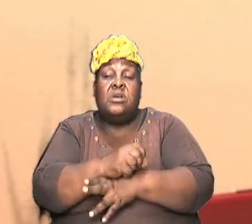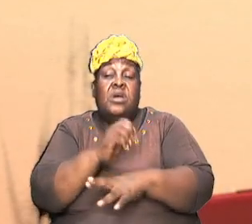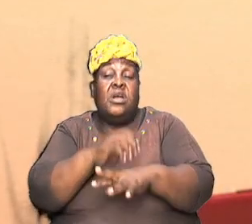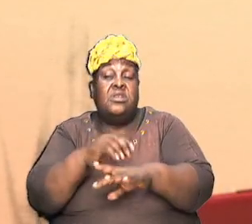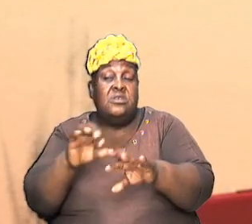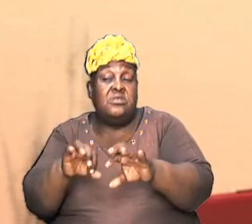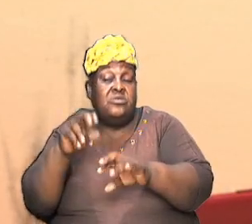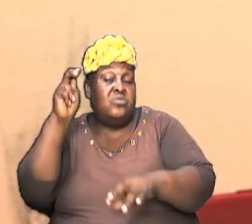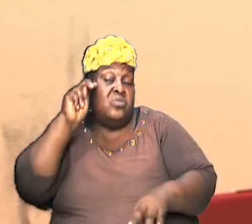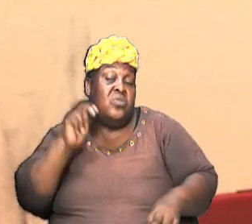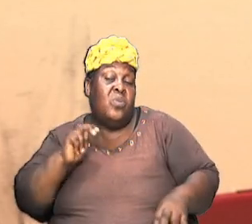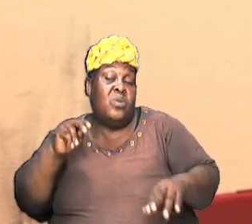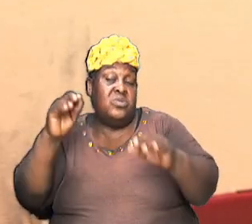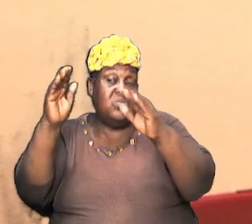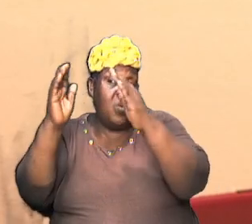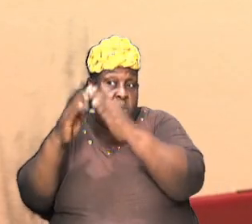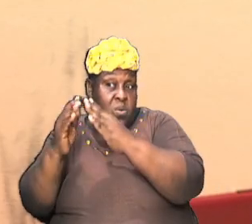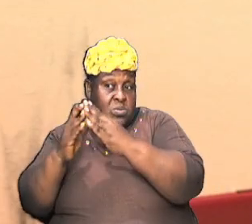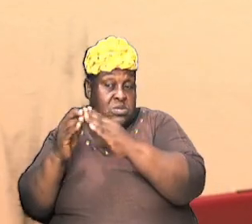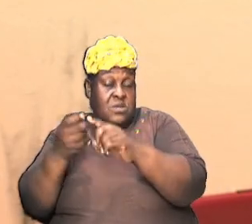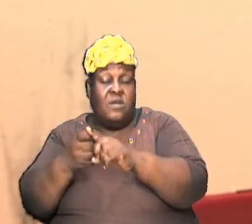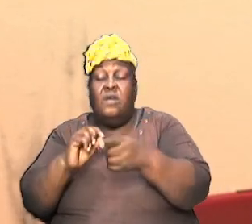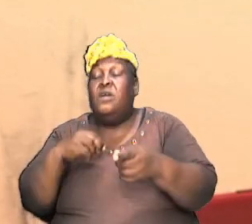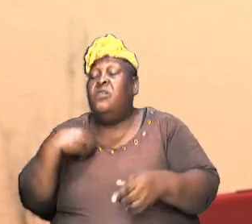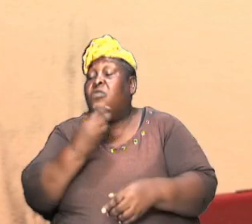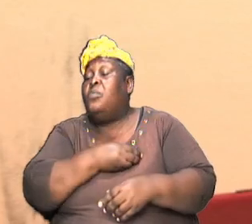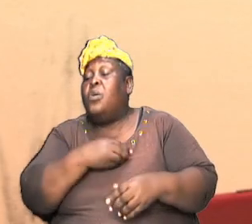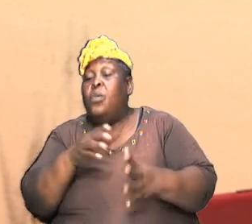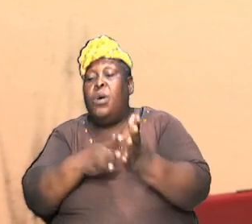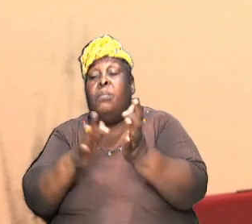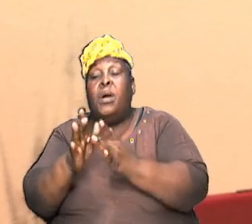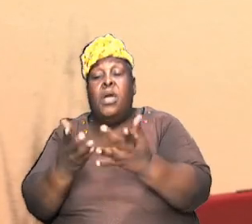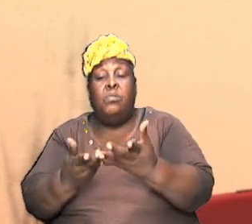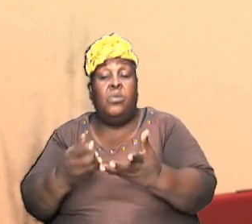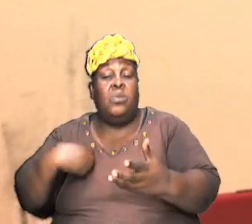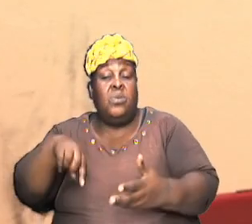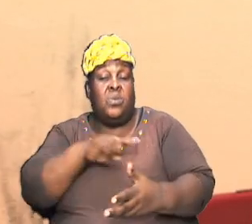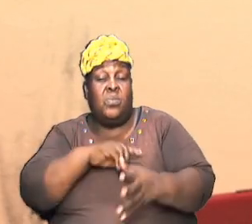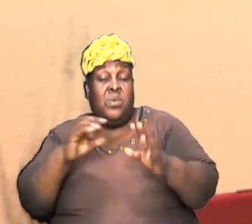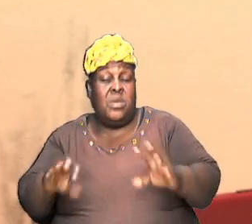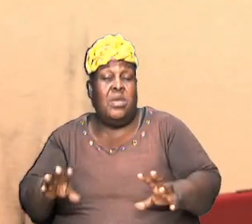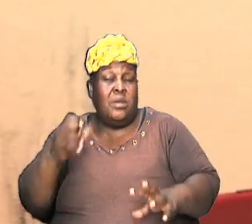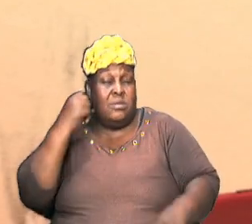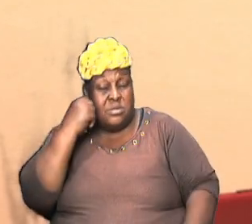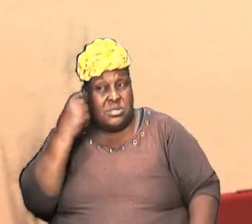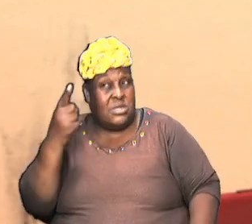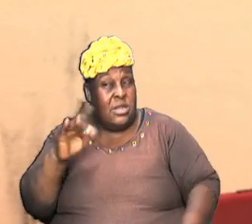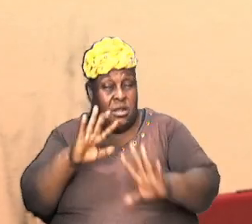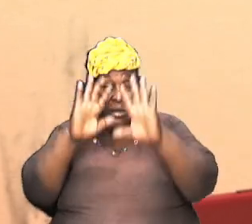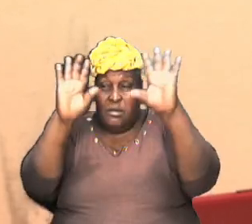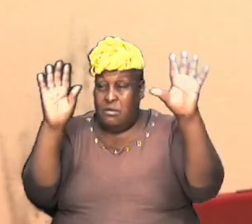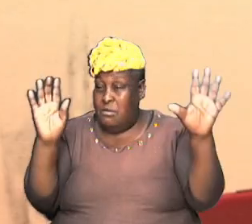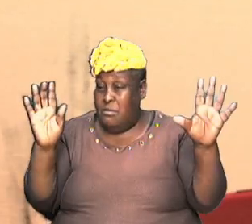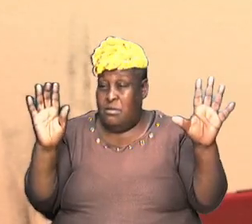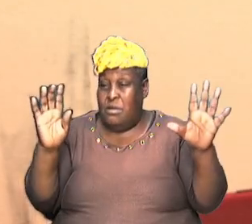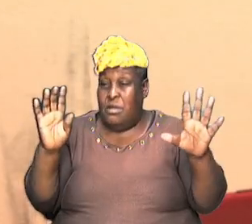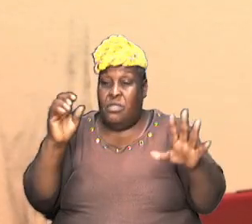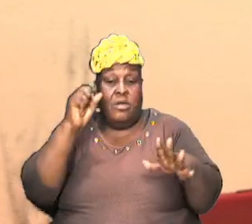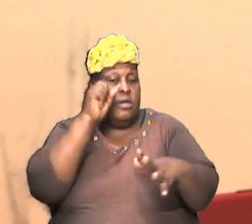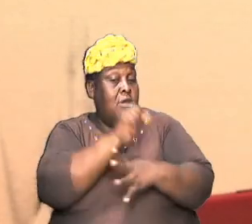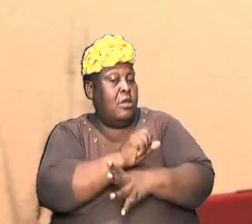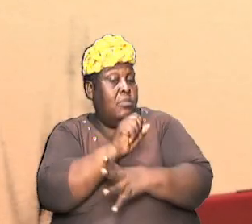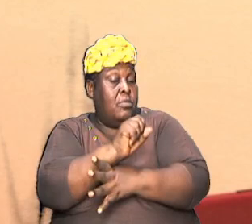this from our Bible we can understand clearly that Abraham